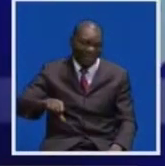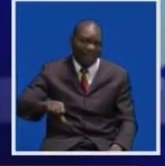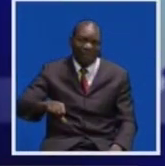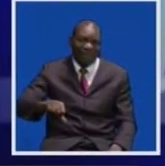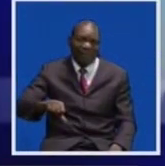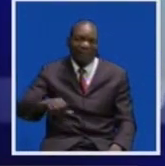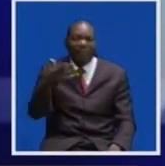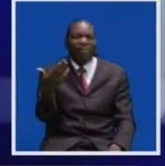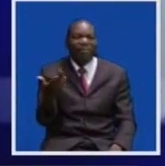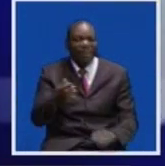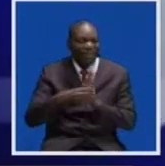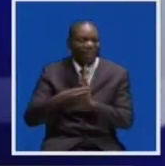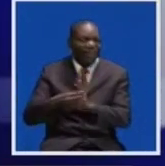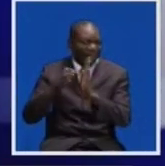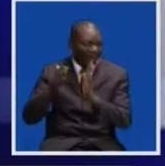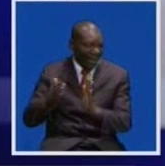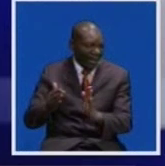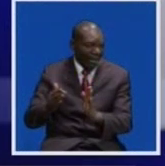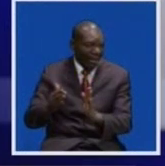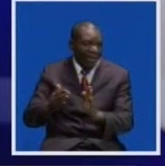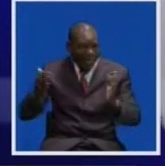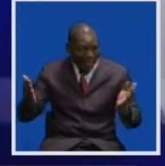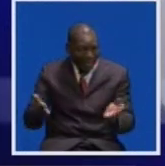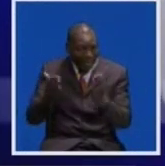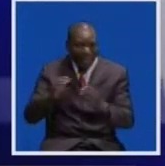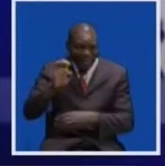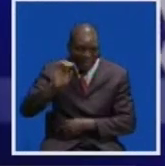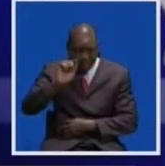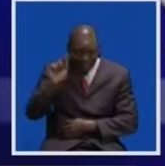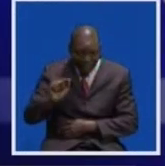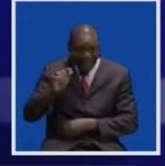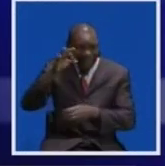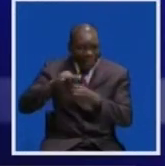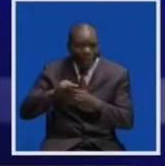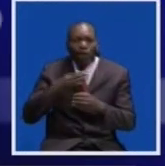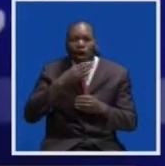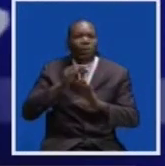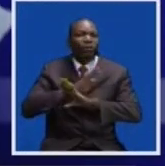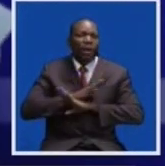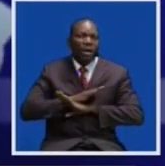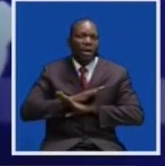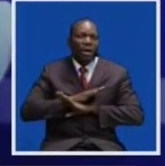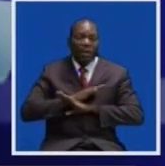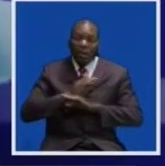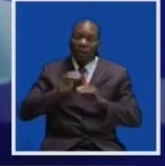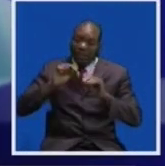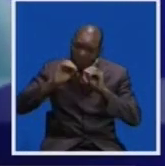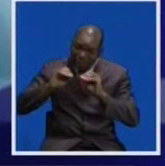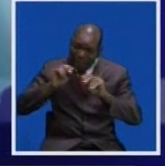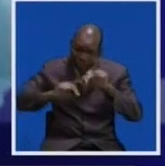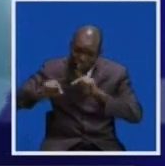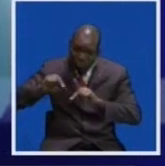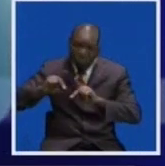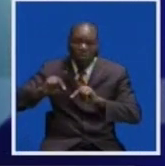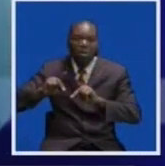The traditional leader has, however, urged the Electoral Commission of Zambia, ECZ, to sensitize residents on the